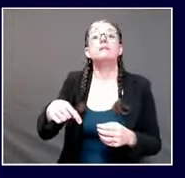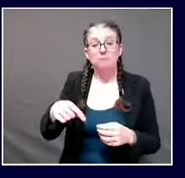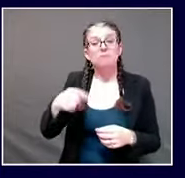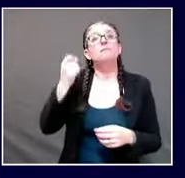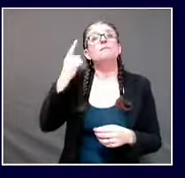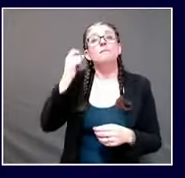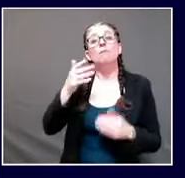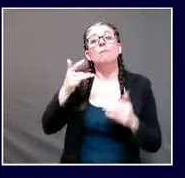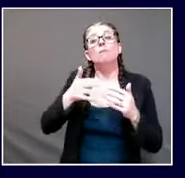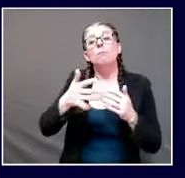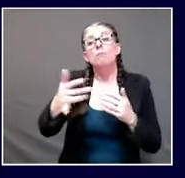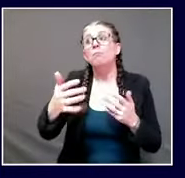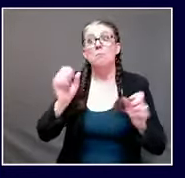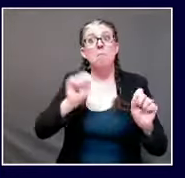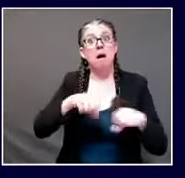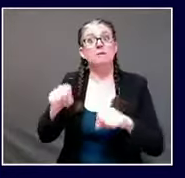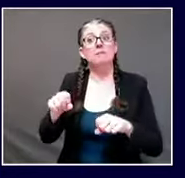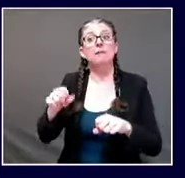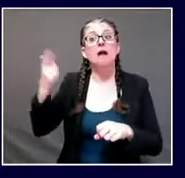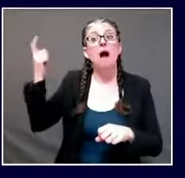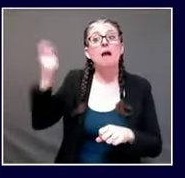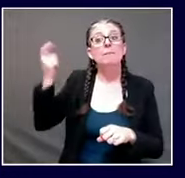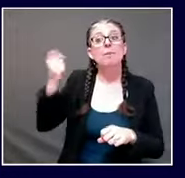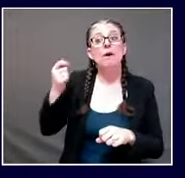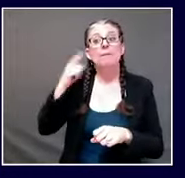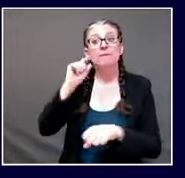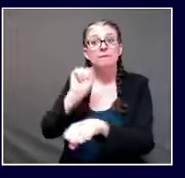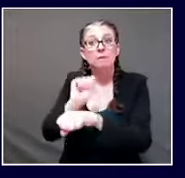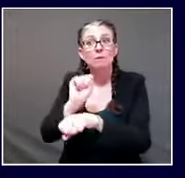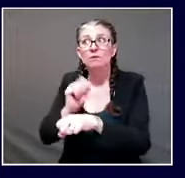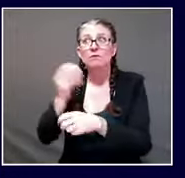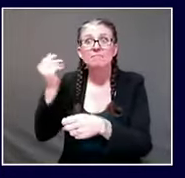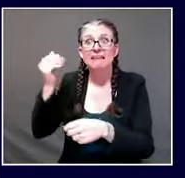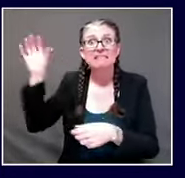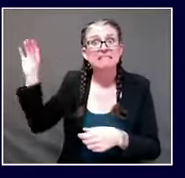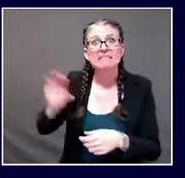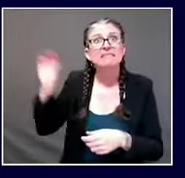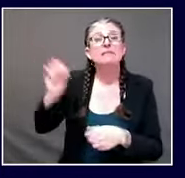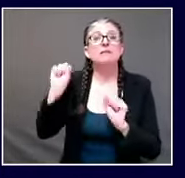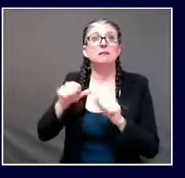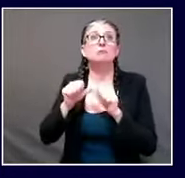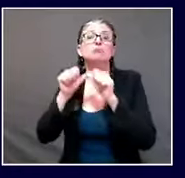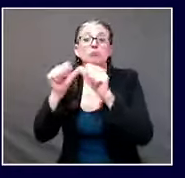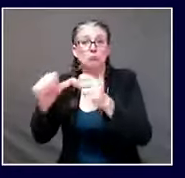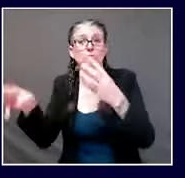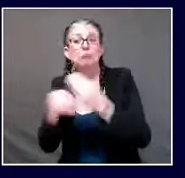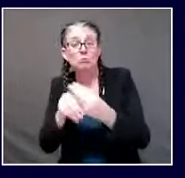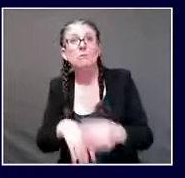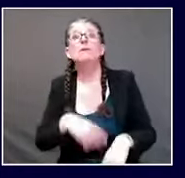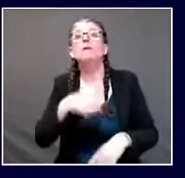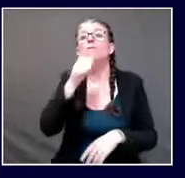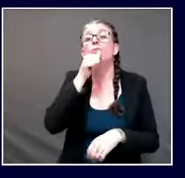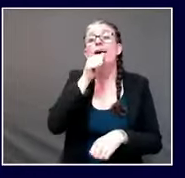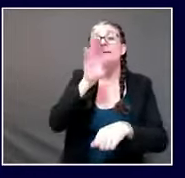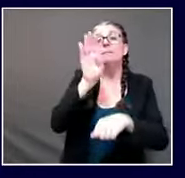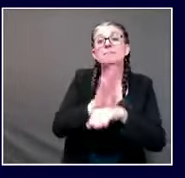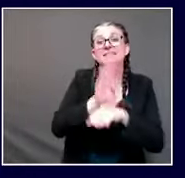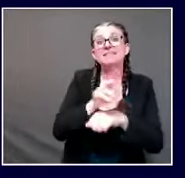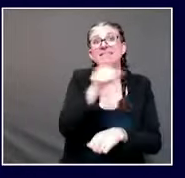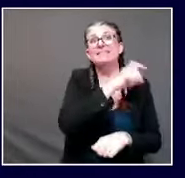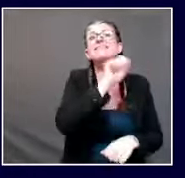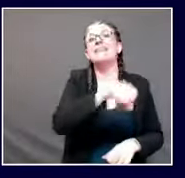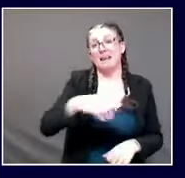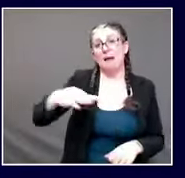protection program that helped a lot of businesses and employees stay and survive those times that doesn't exist now